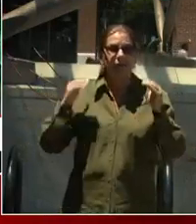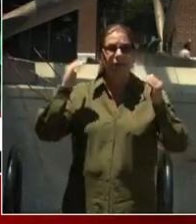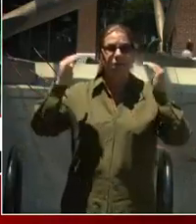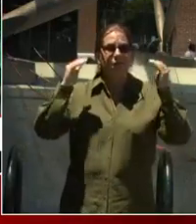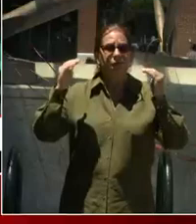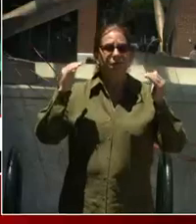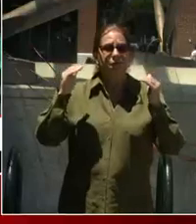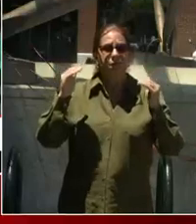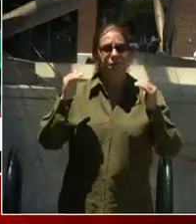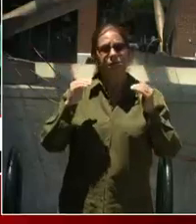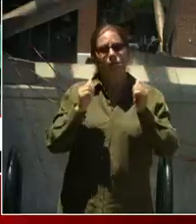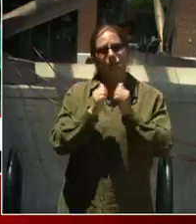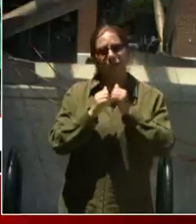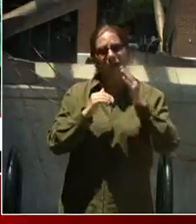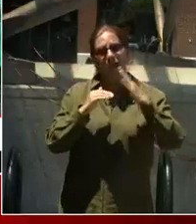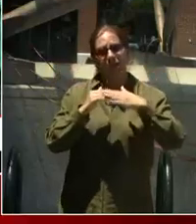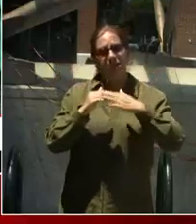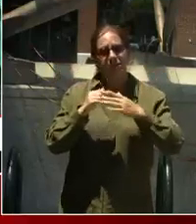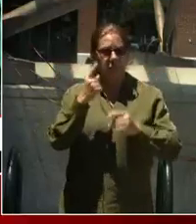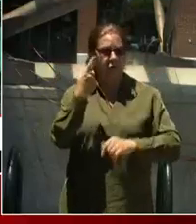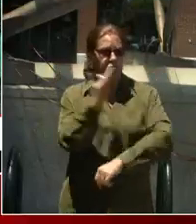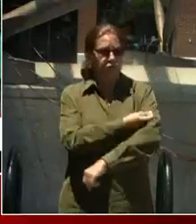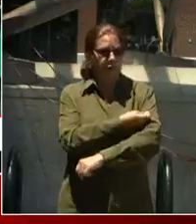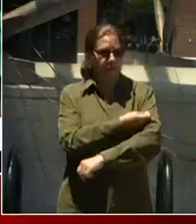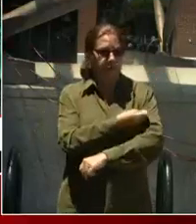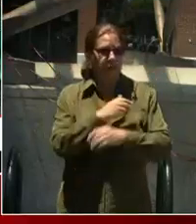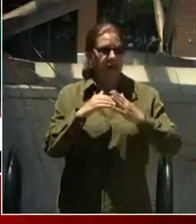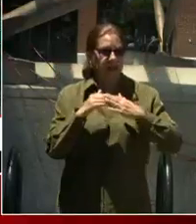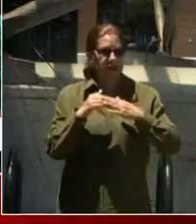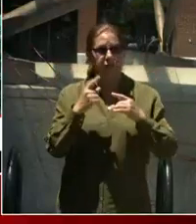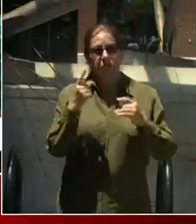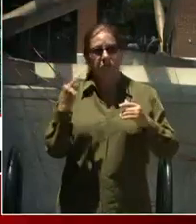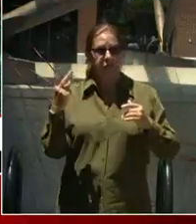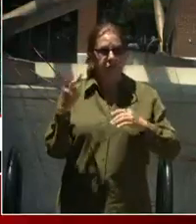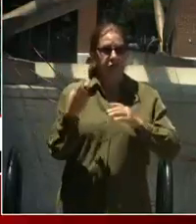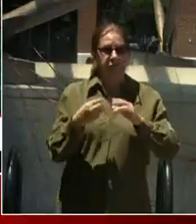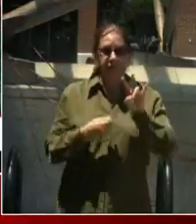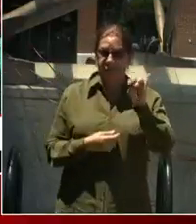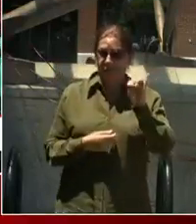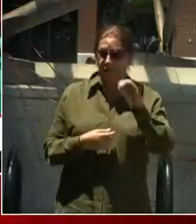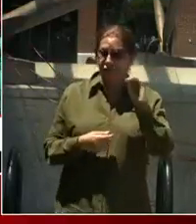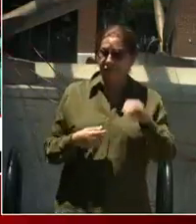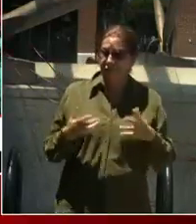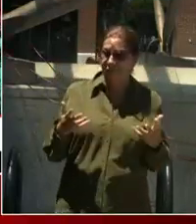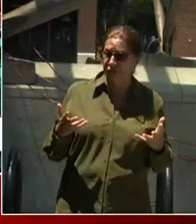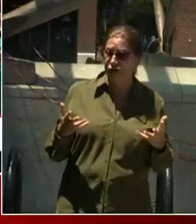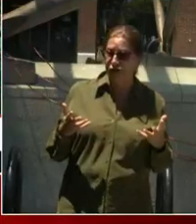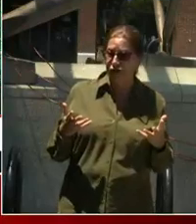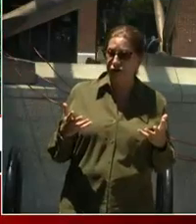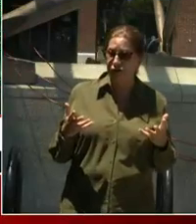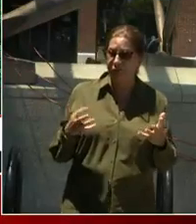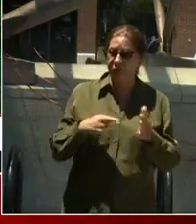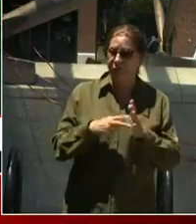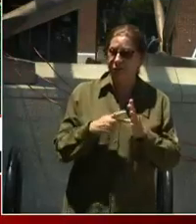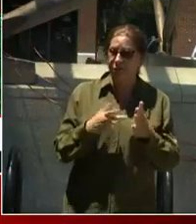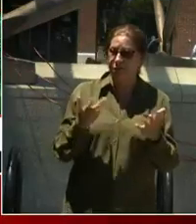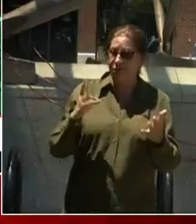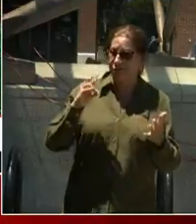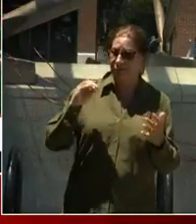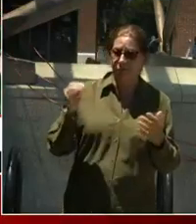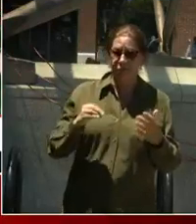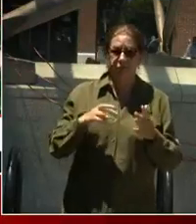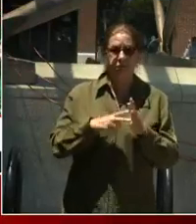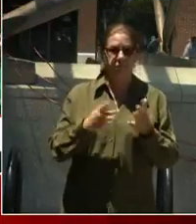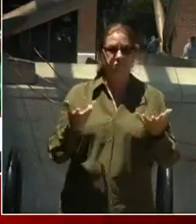We're going to work on the kids, right, D.C.? But we have 70% of the adults already there. So that means when you travel to